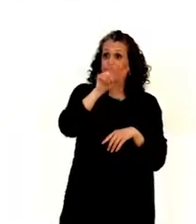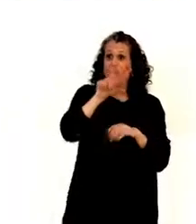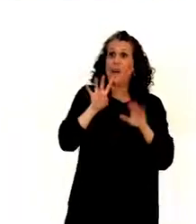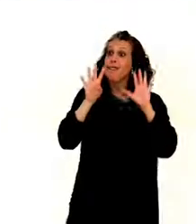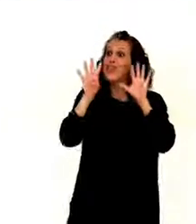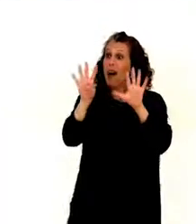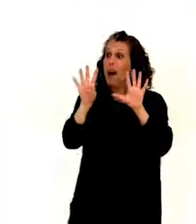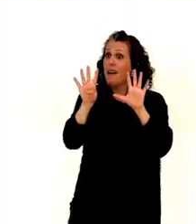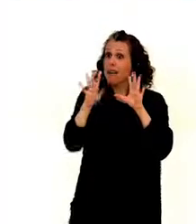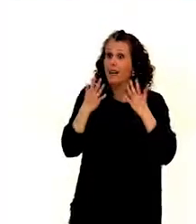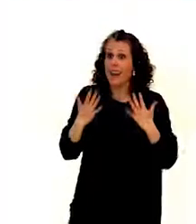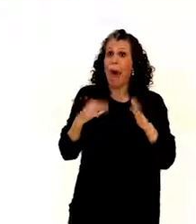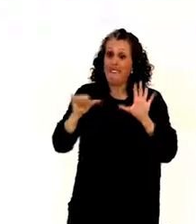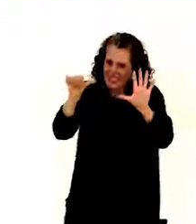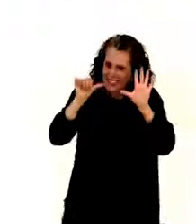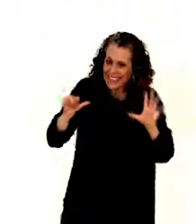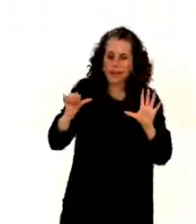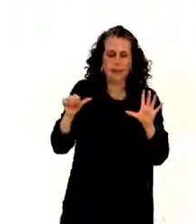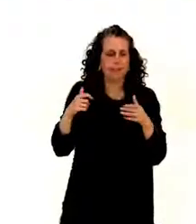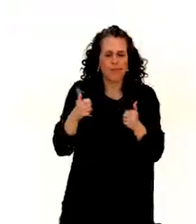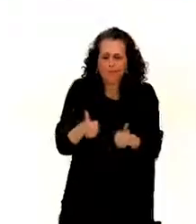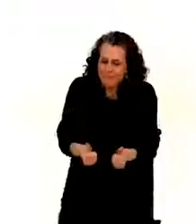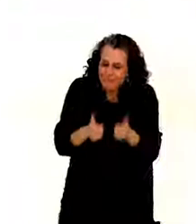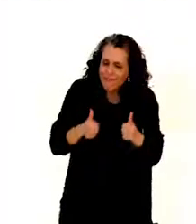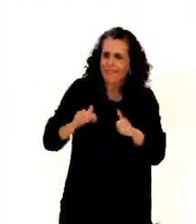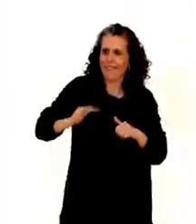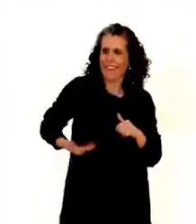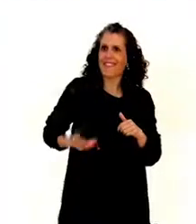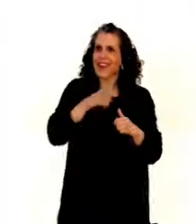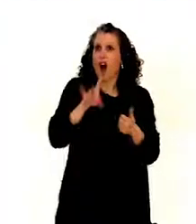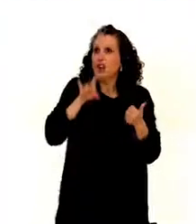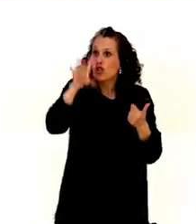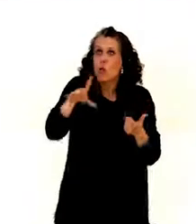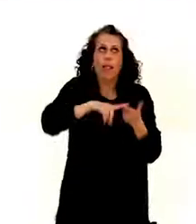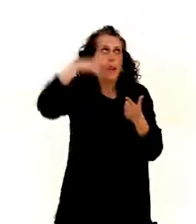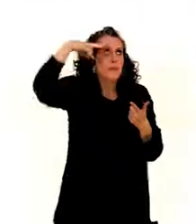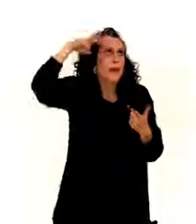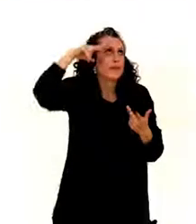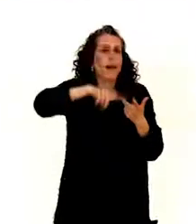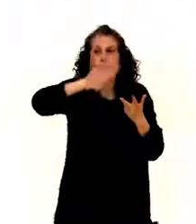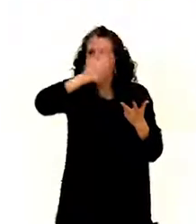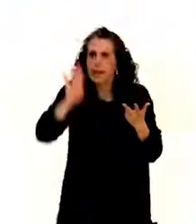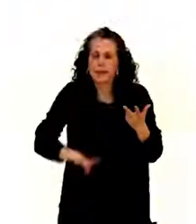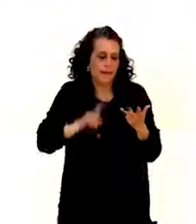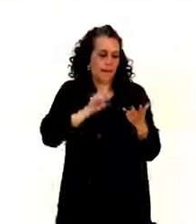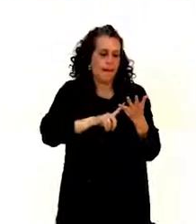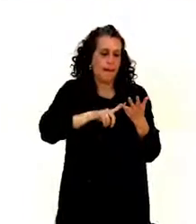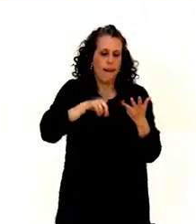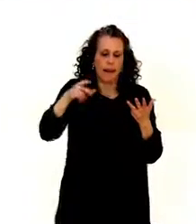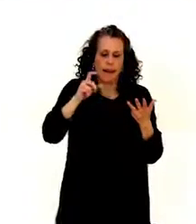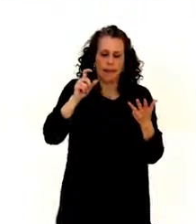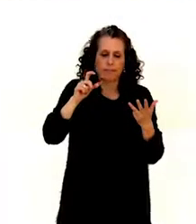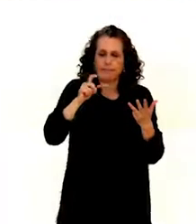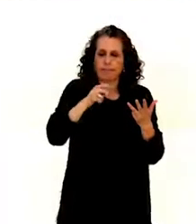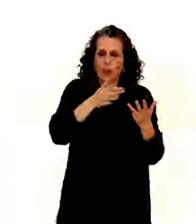amazing women on the committee. have female colleagues from Australia, from Mexico, from Brazil, from Indonesia, from